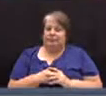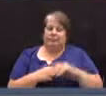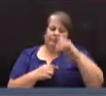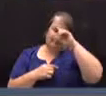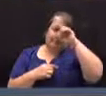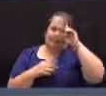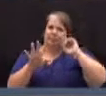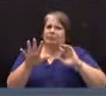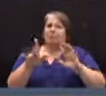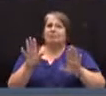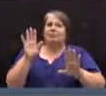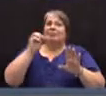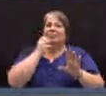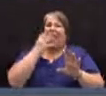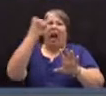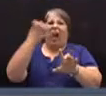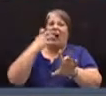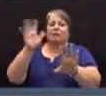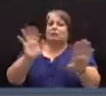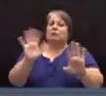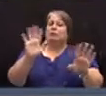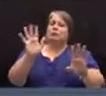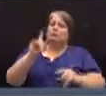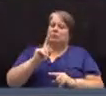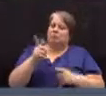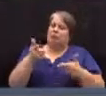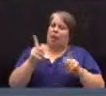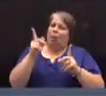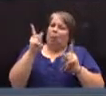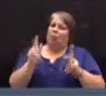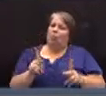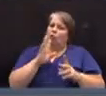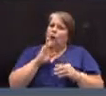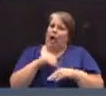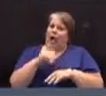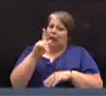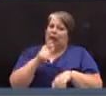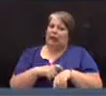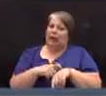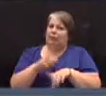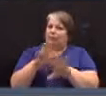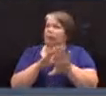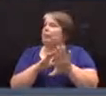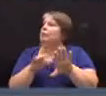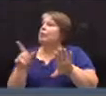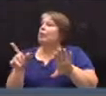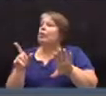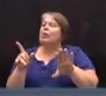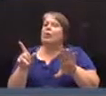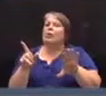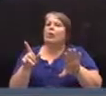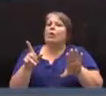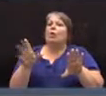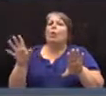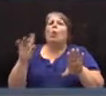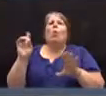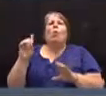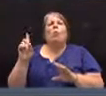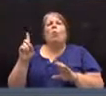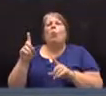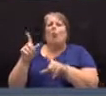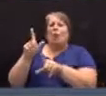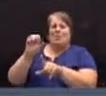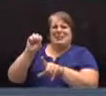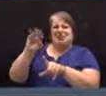Wait a minute. No. We need to let one person talk at a time. Thank you. So where are we getting the